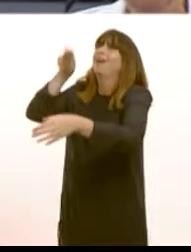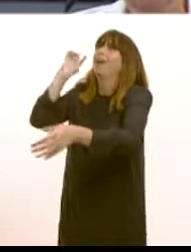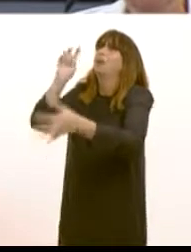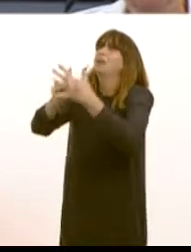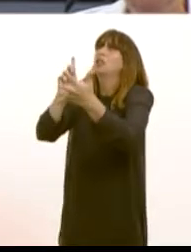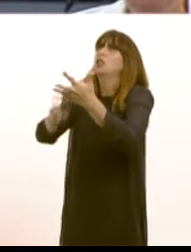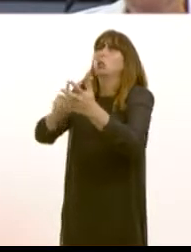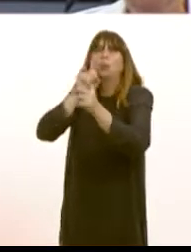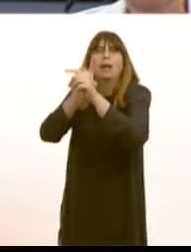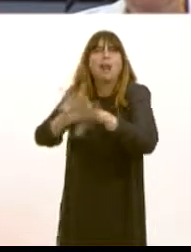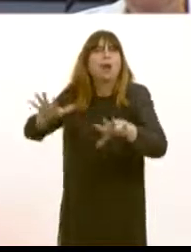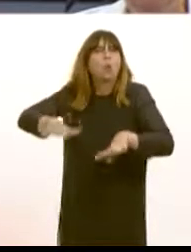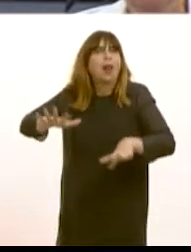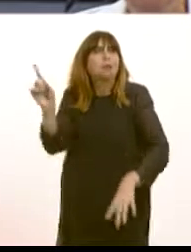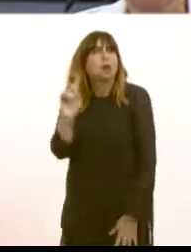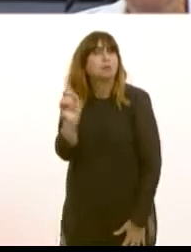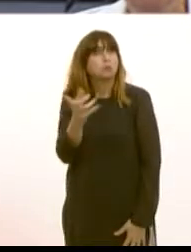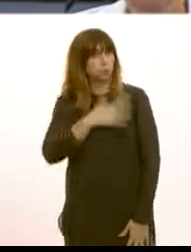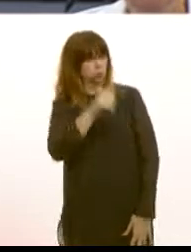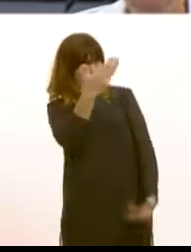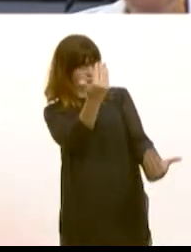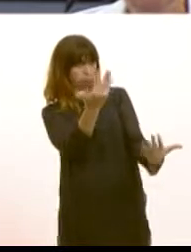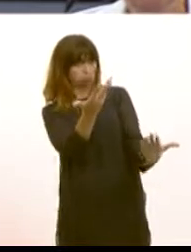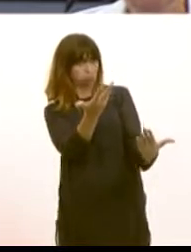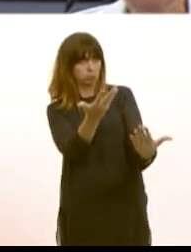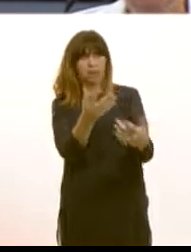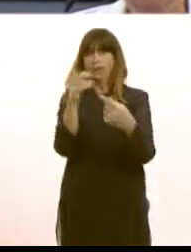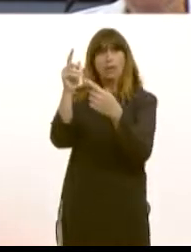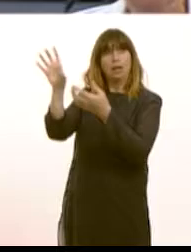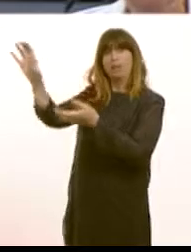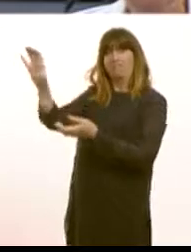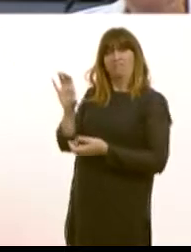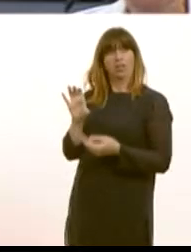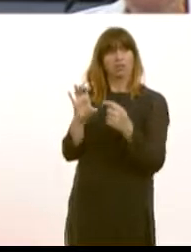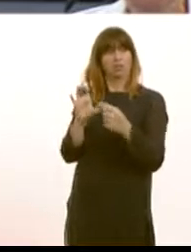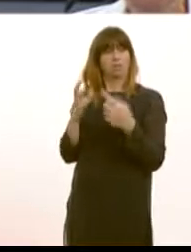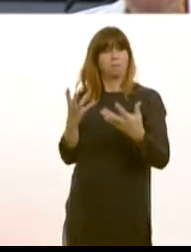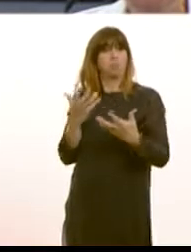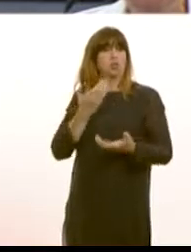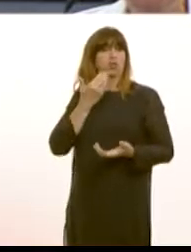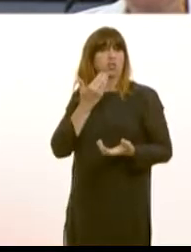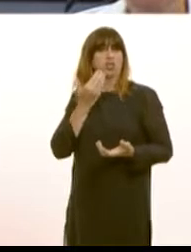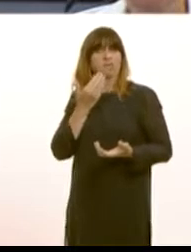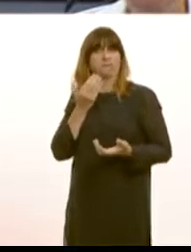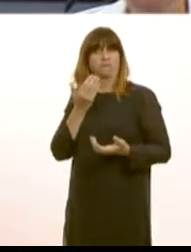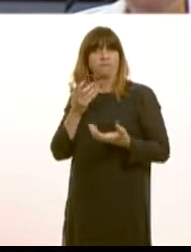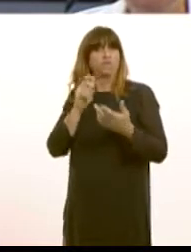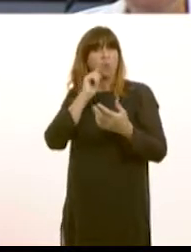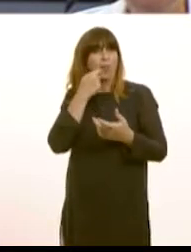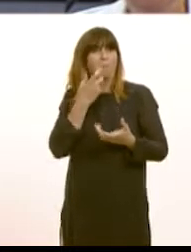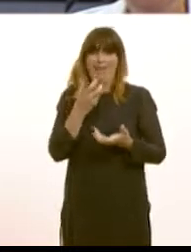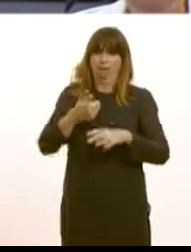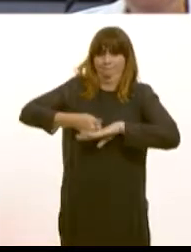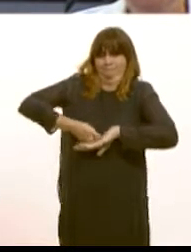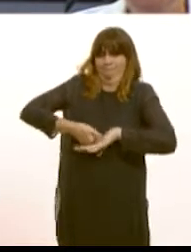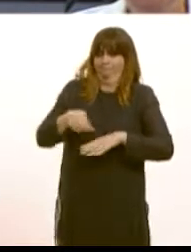Union. Fighting for what we've already got in terms of funding isn't sufficient. That will just deliver the bare minimum and it's just not good